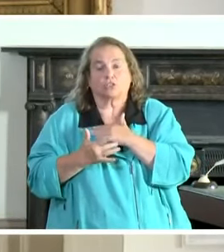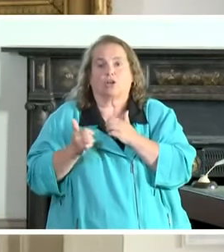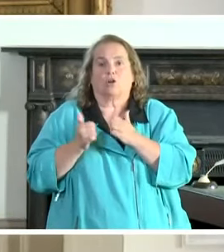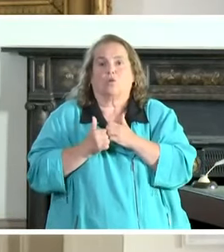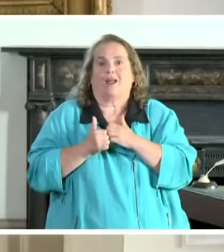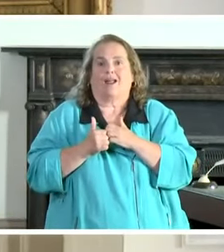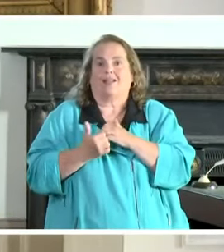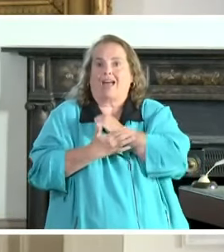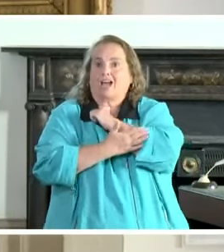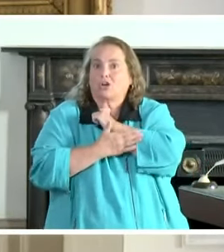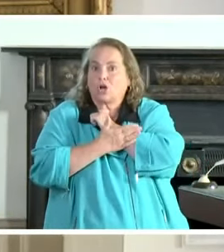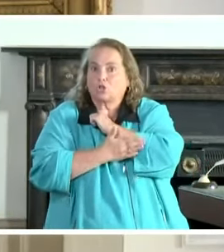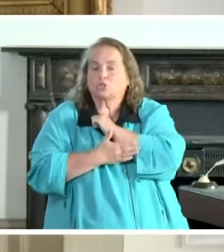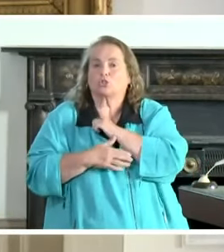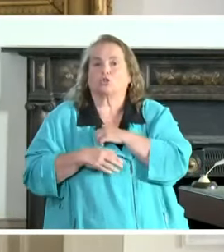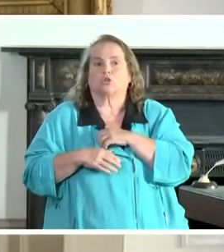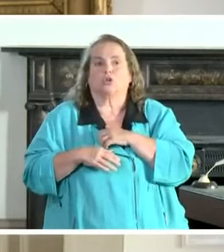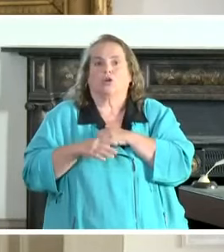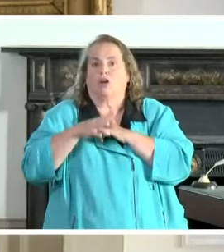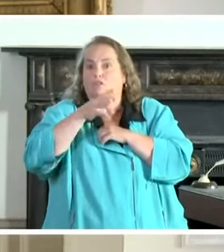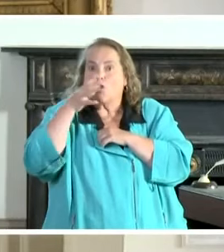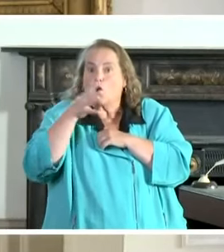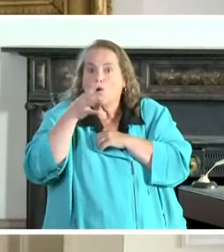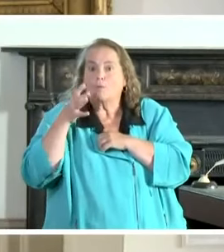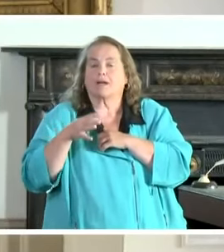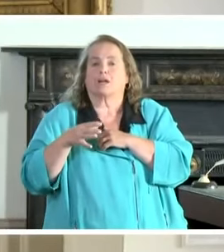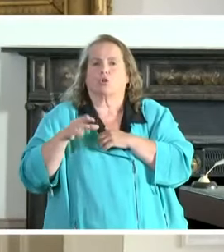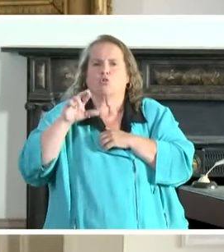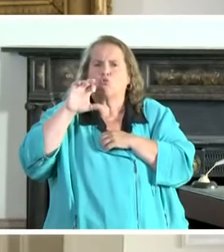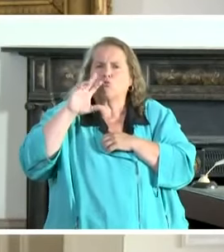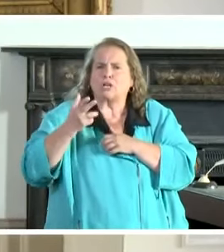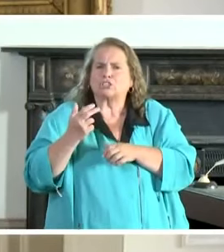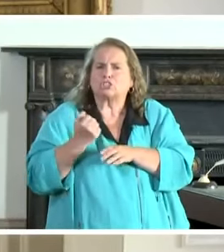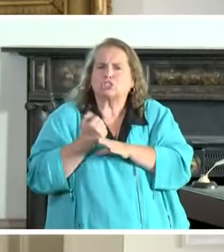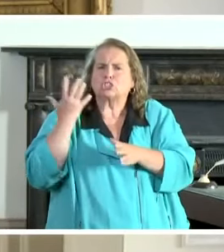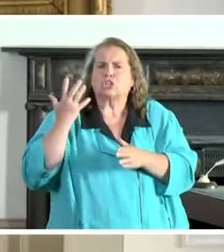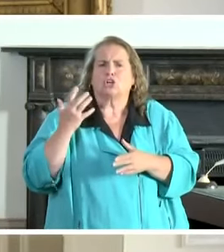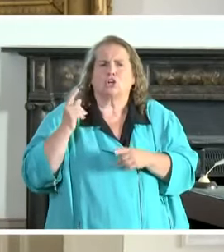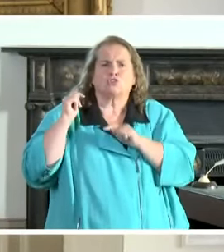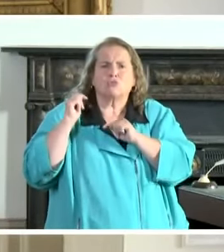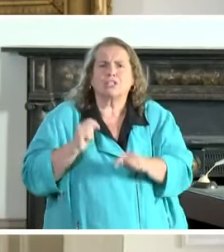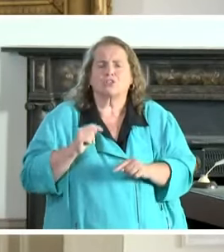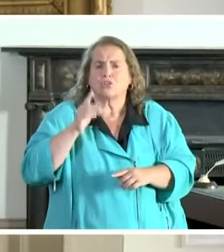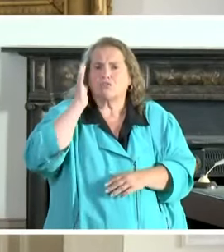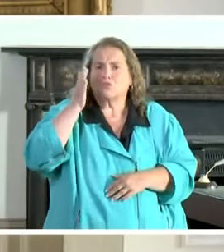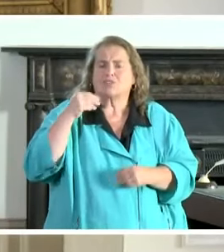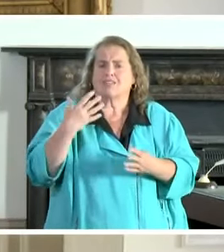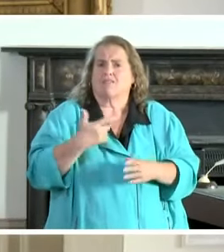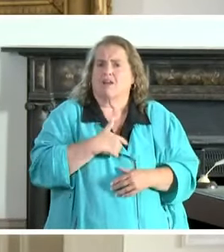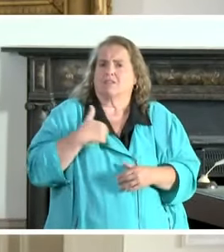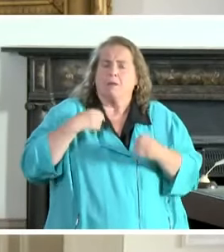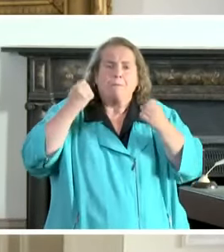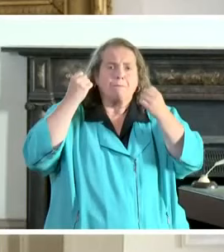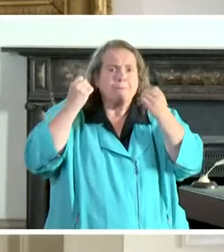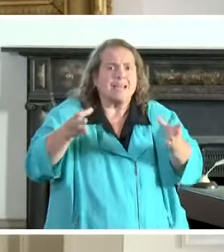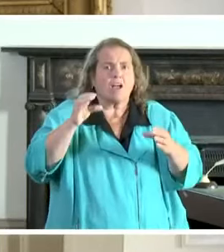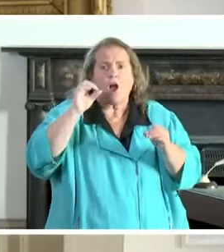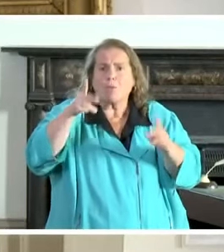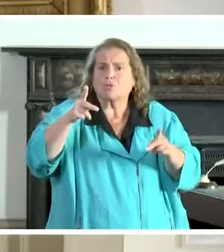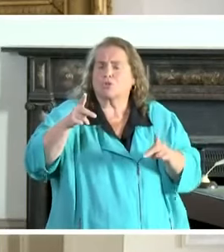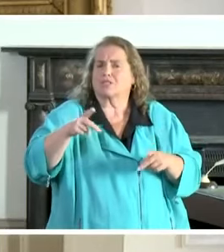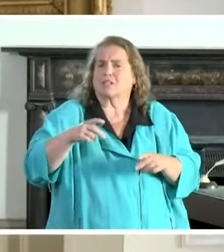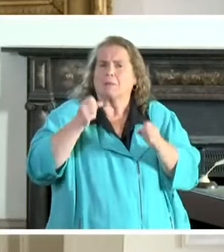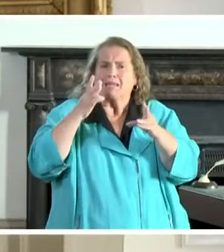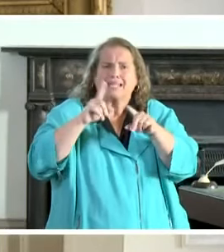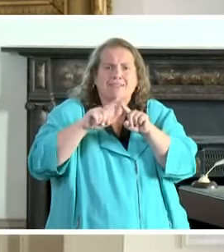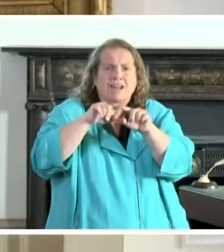agriculture, bringing our rich tradition into the future and gives us so many opportunities for so many areas of business. Today has